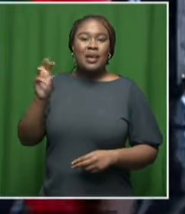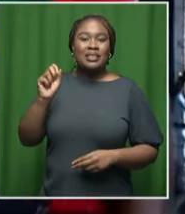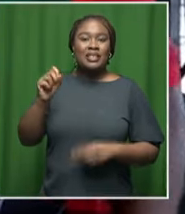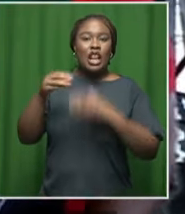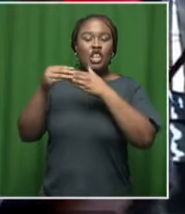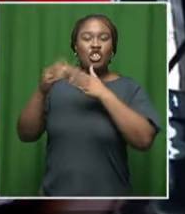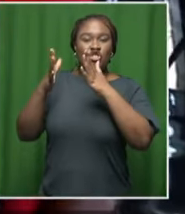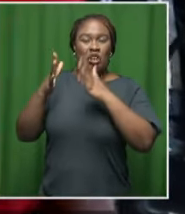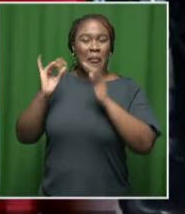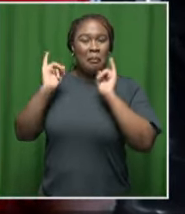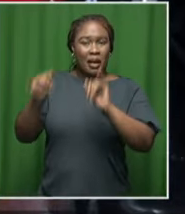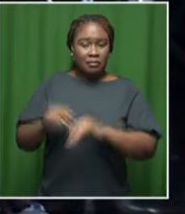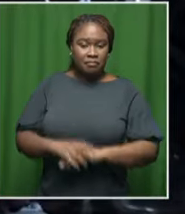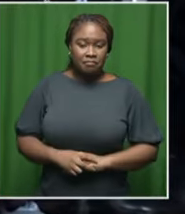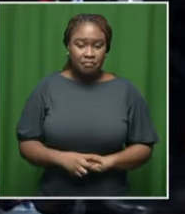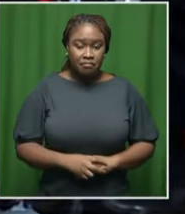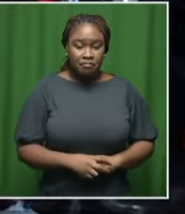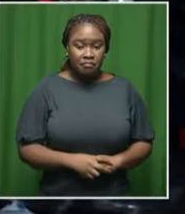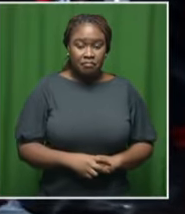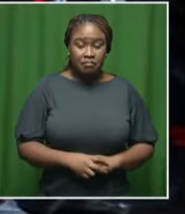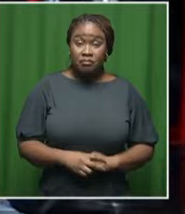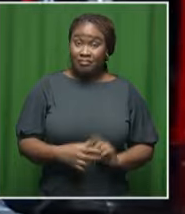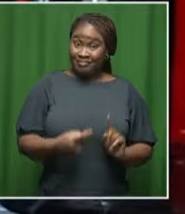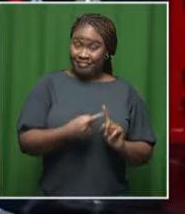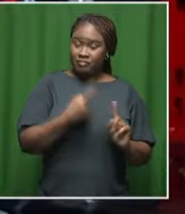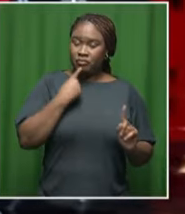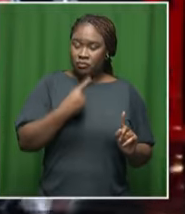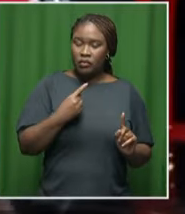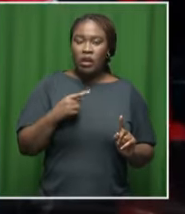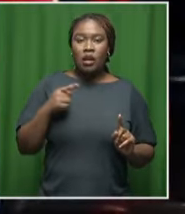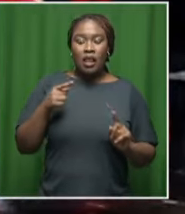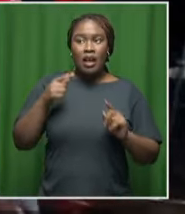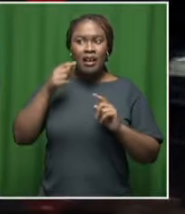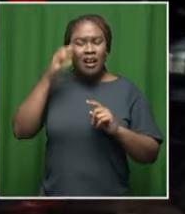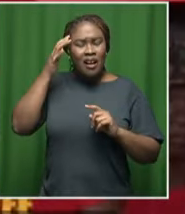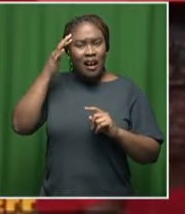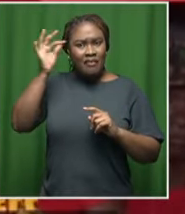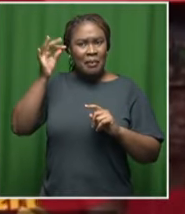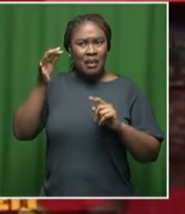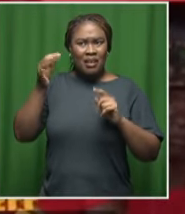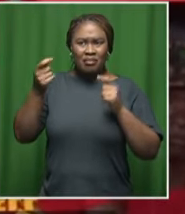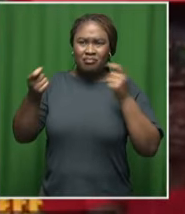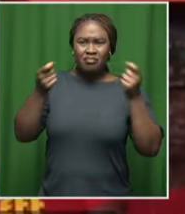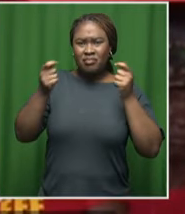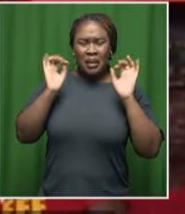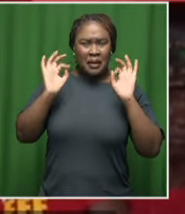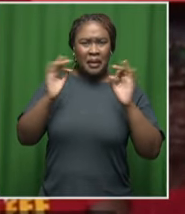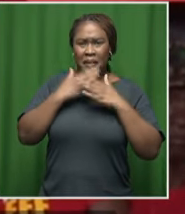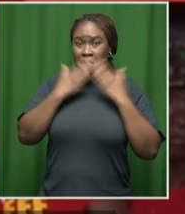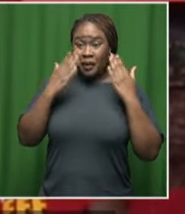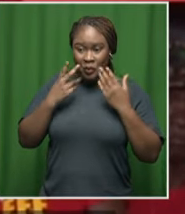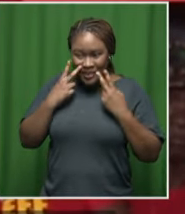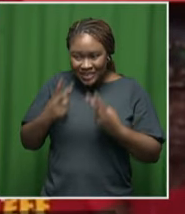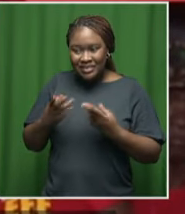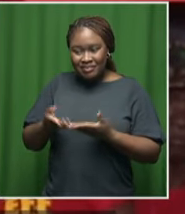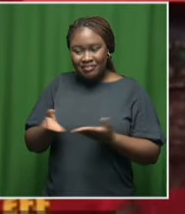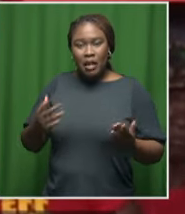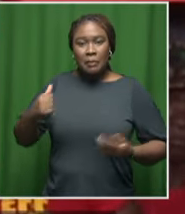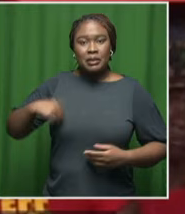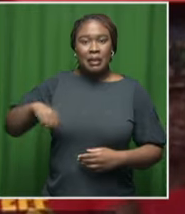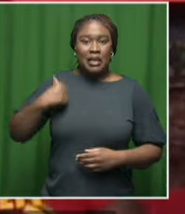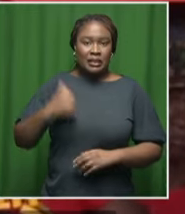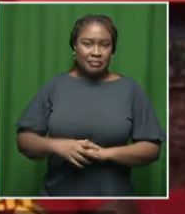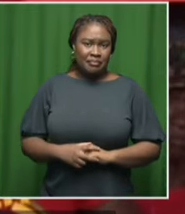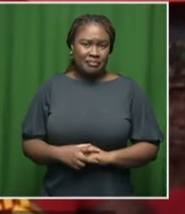Malema says governance thrillers in the province are evident in municipalities. All the municipalities in northwest